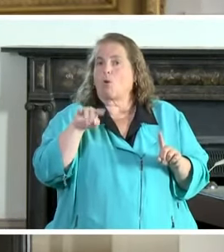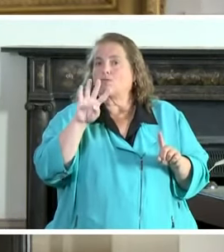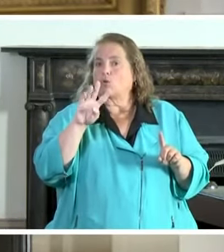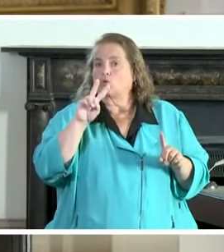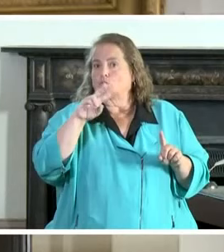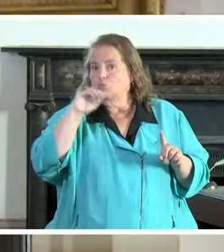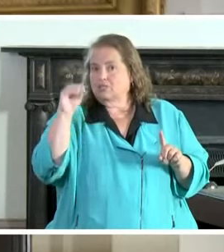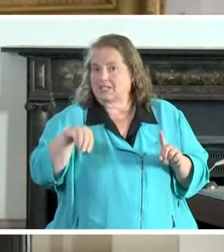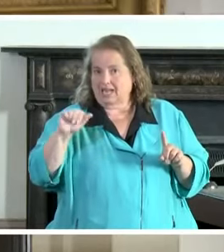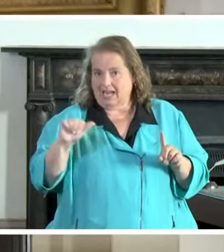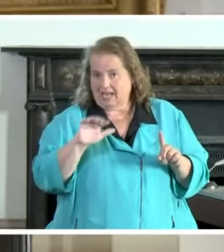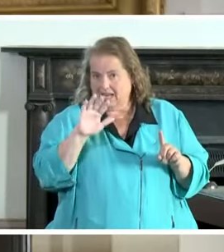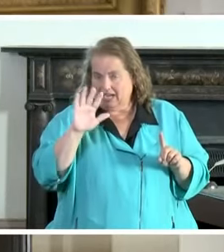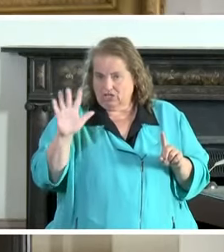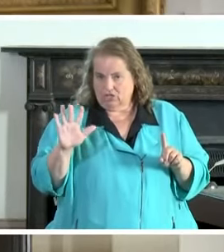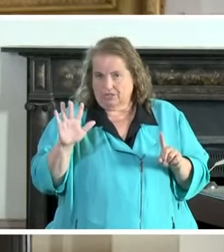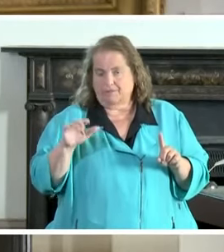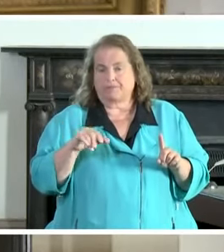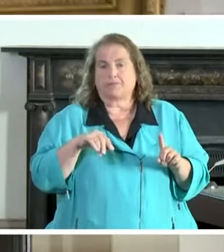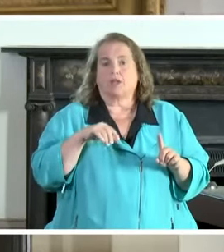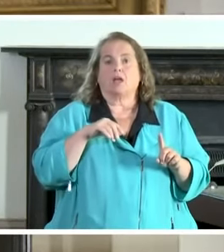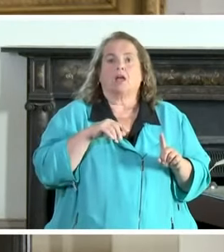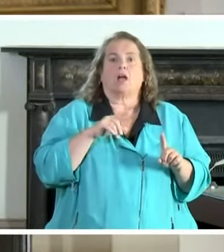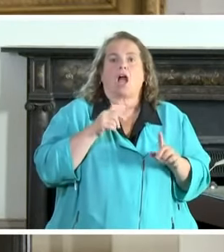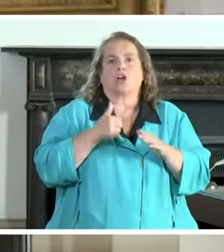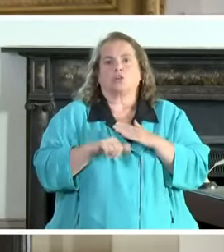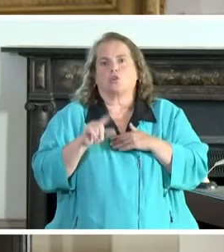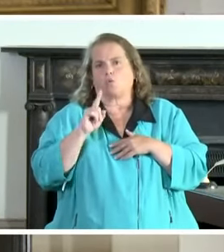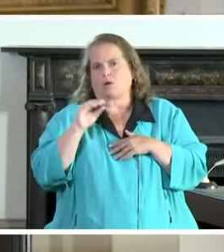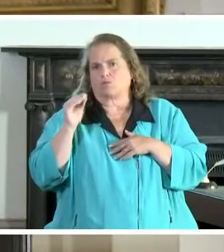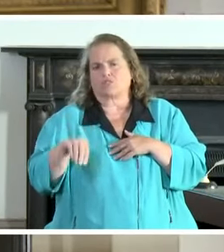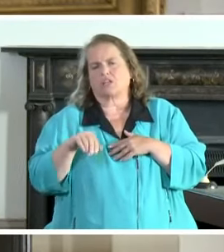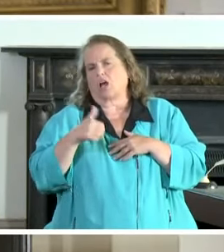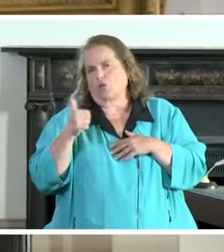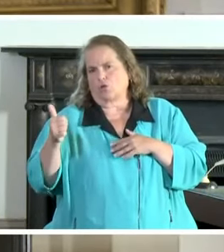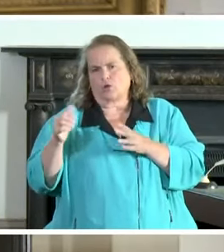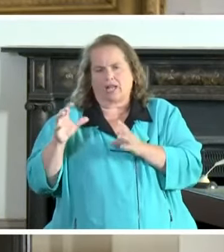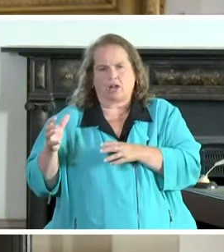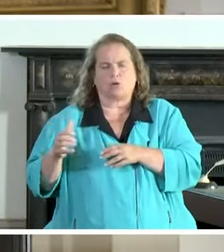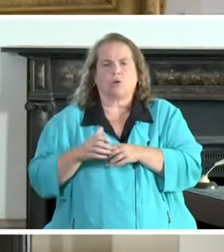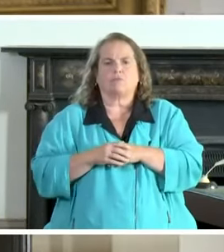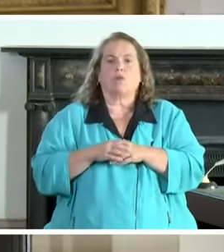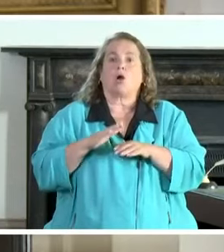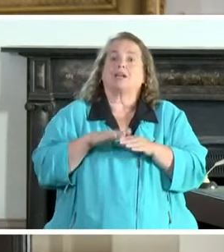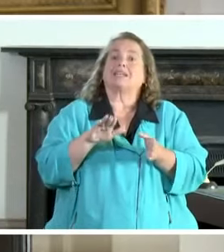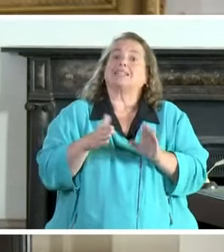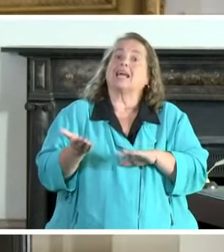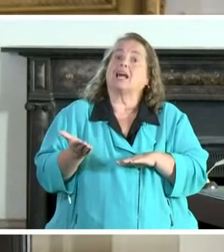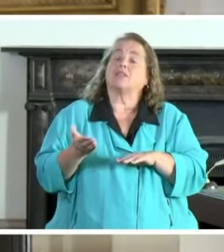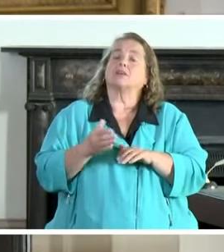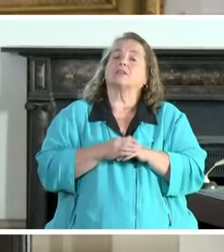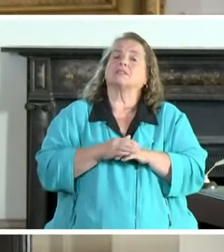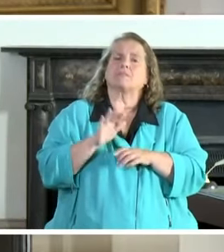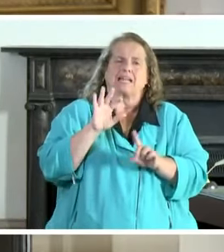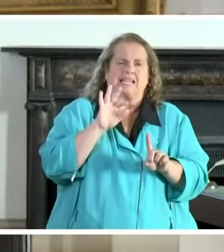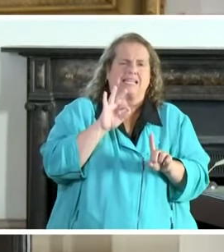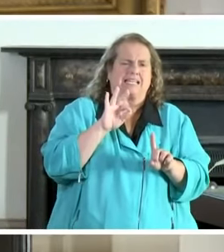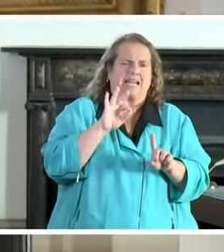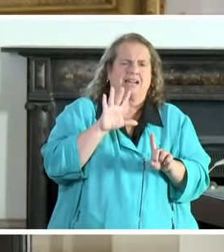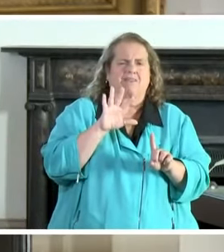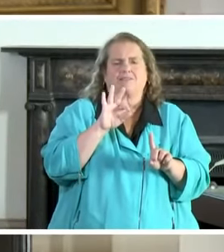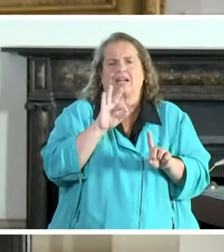percent asian under one percent in every other category on the deaths about 95